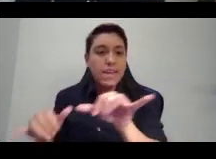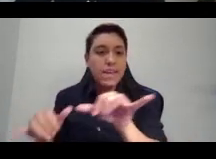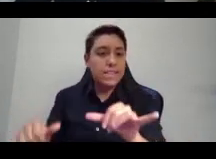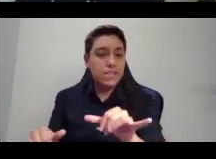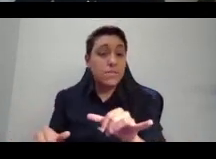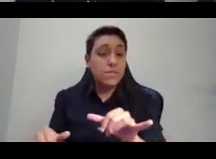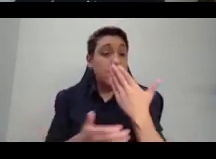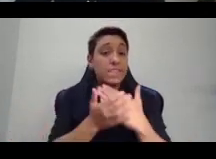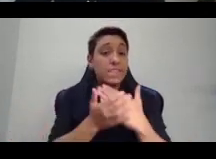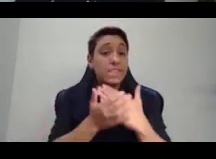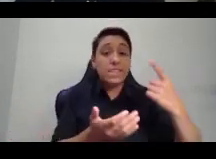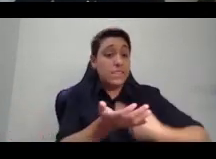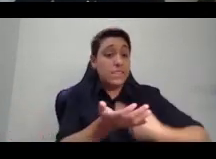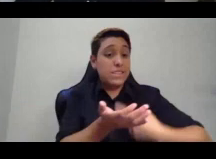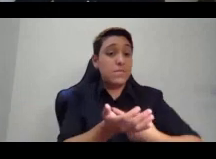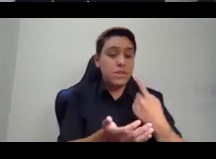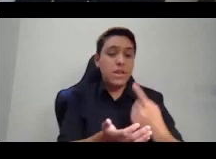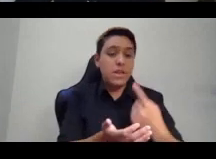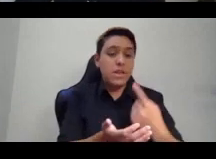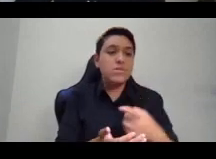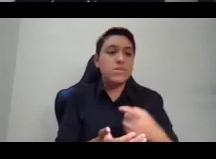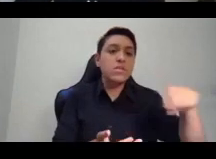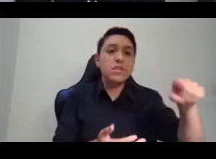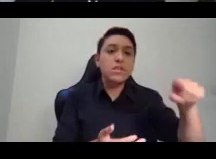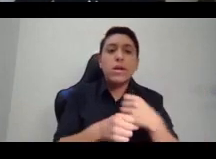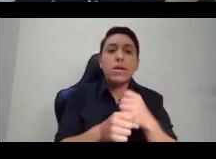in that liberation as well.